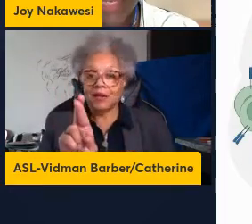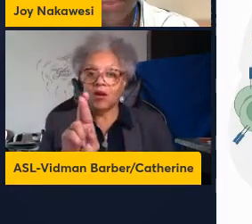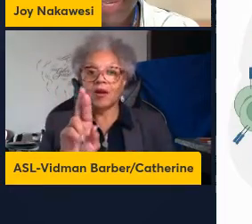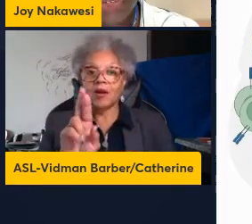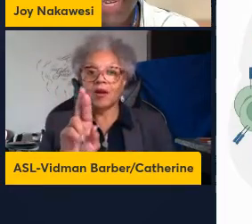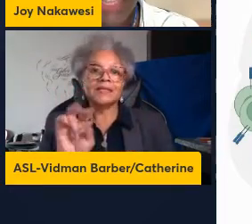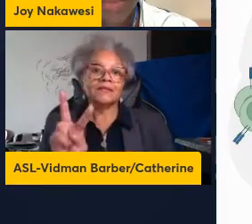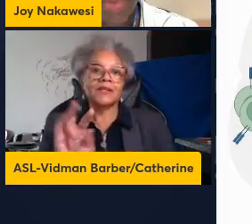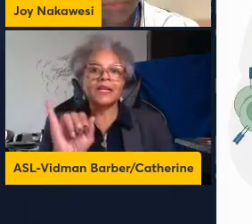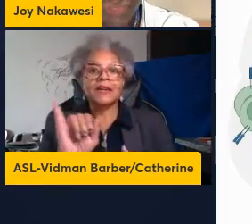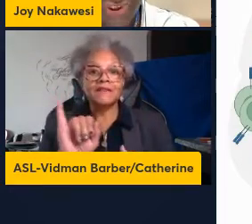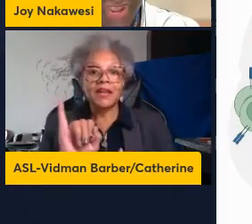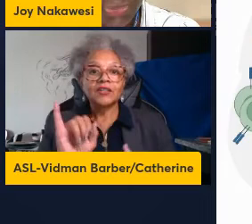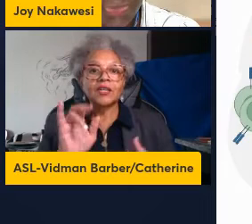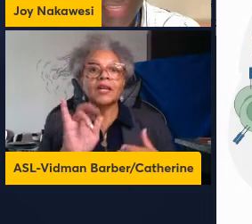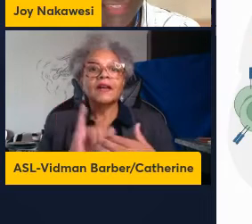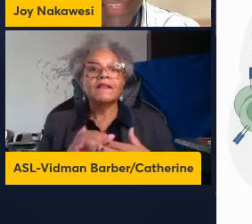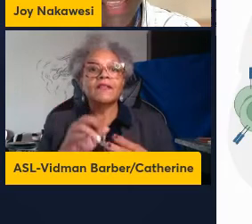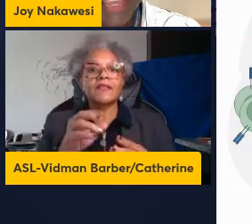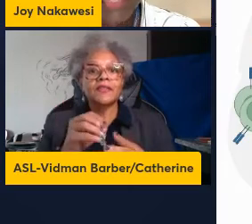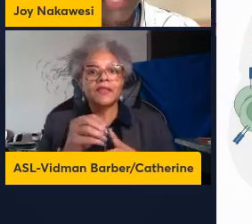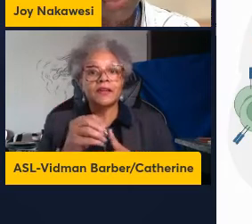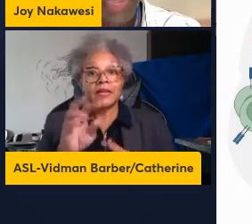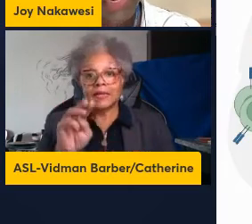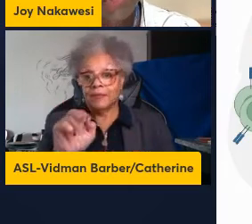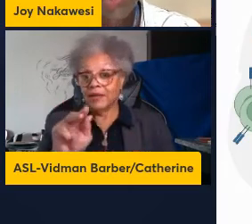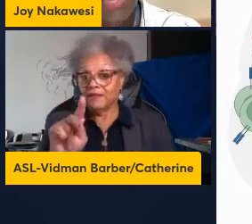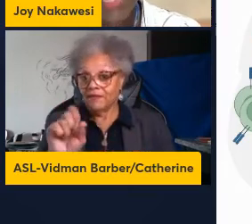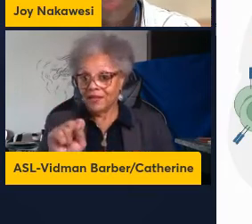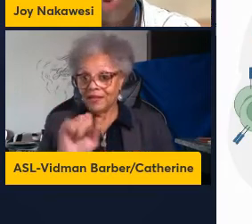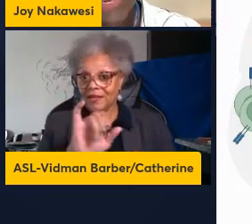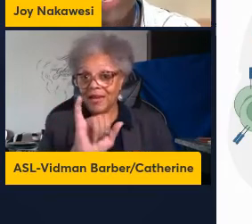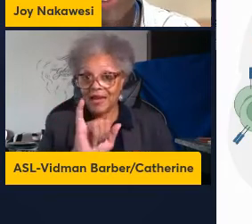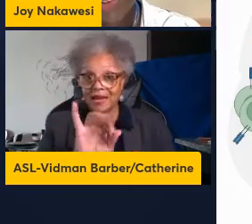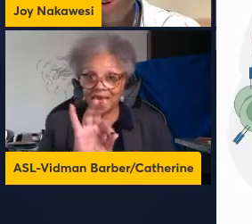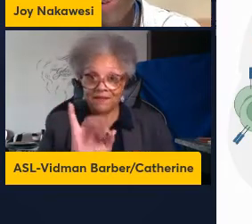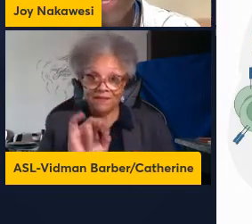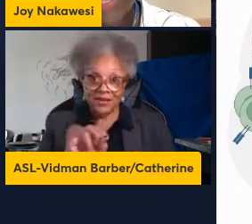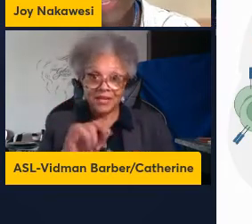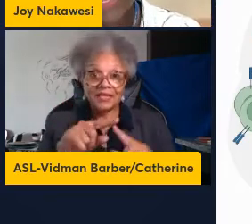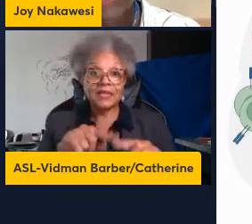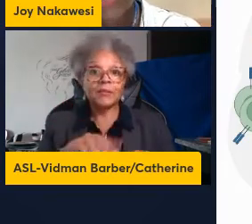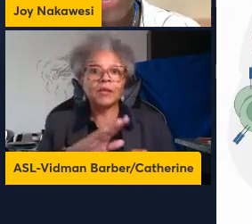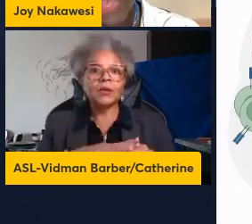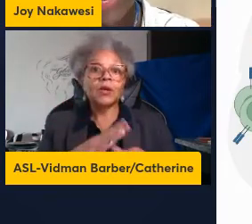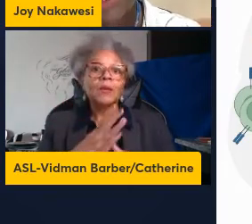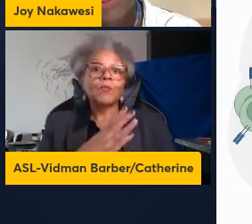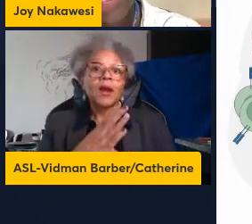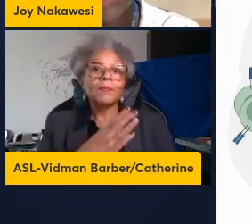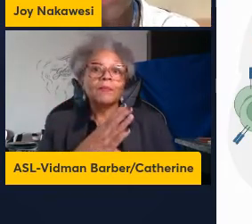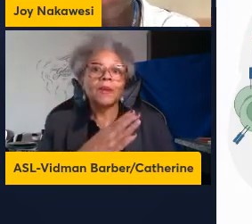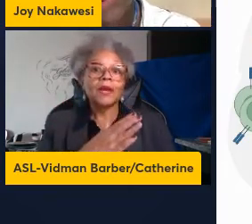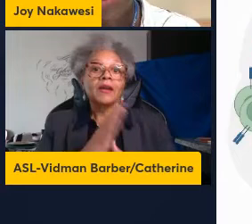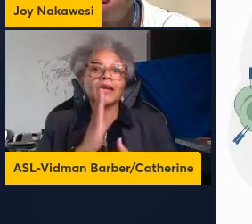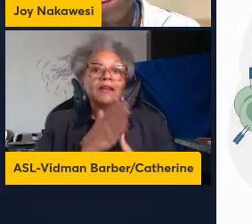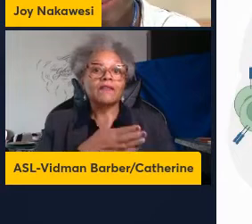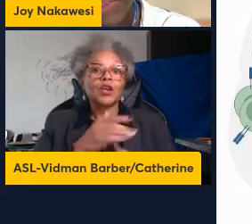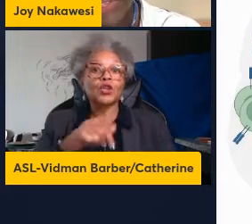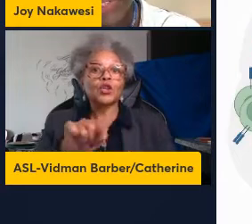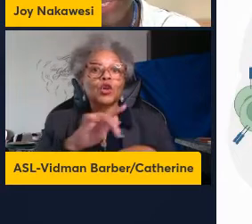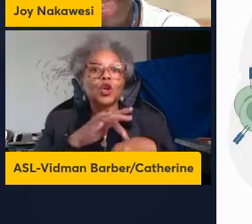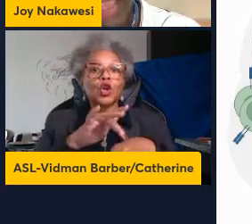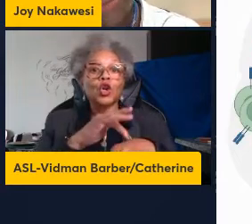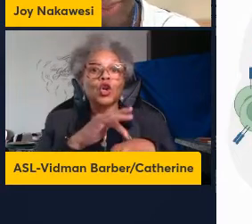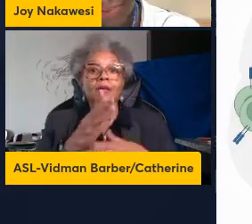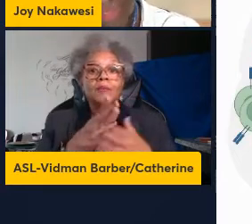T-REM cell expansion in the Mavs knockout mice is dependent on the type 1 interference during the early phase of the primary